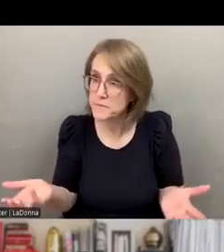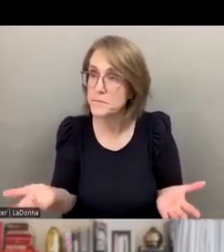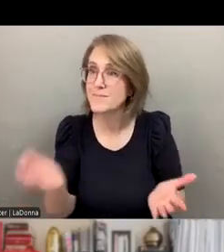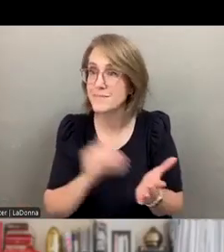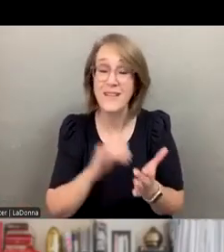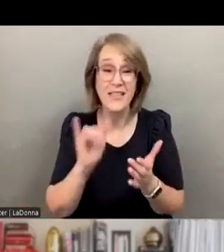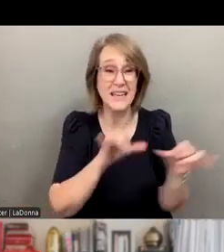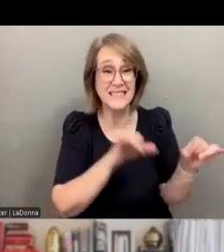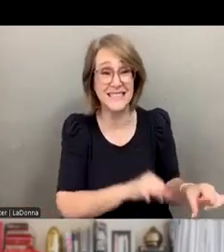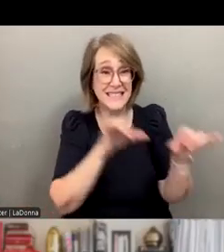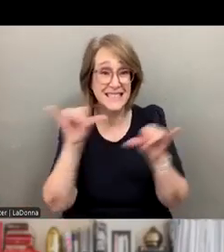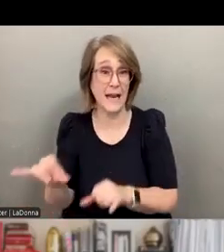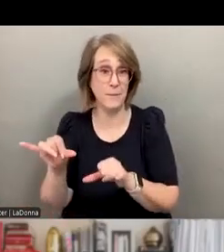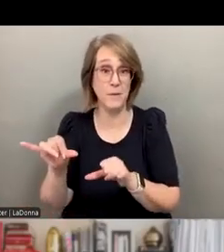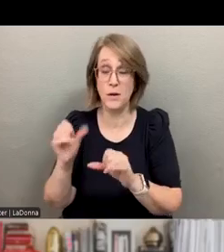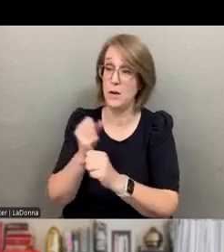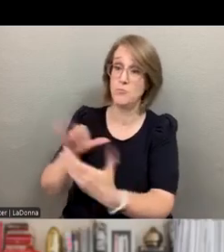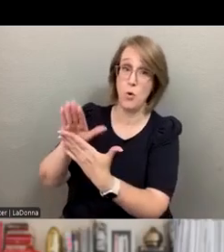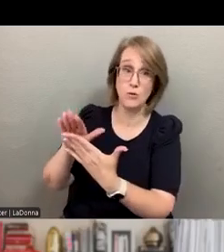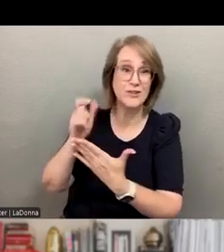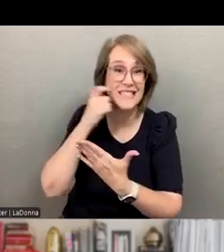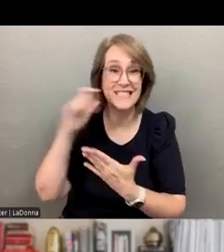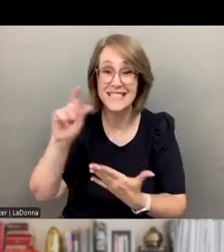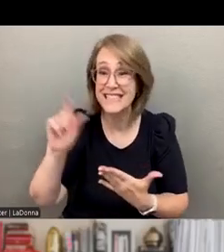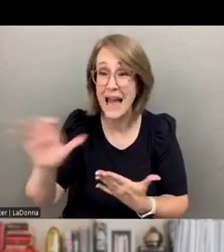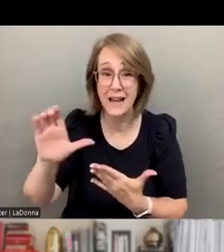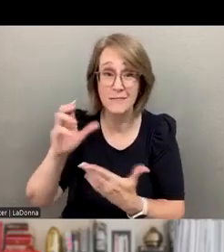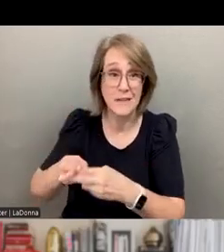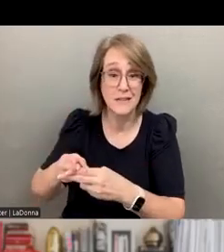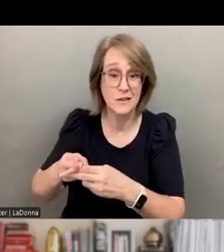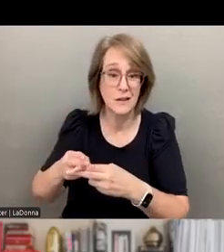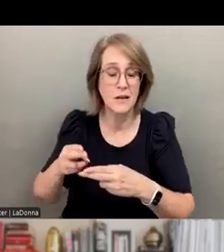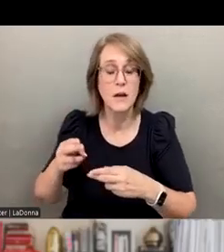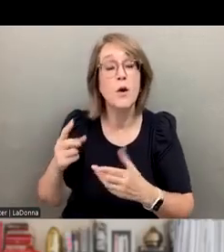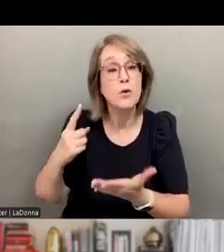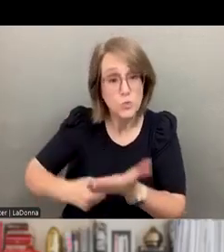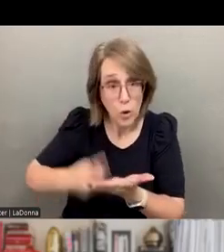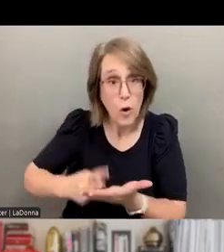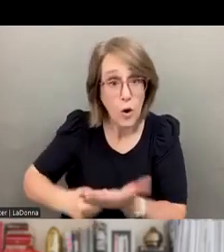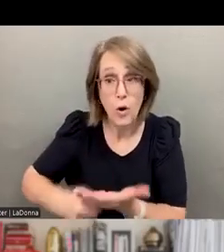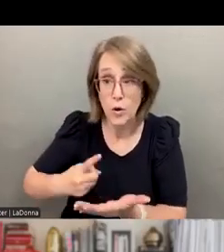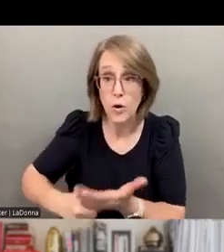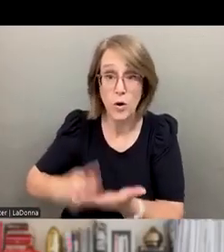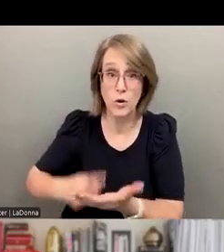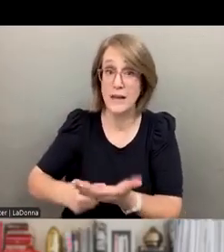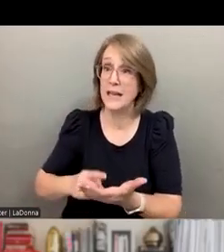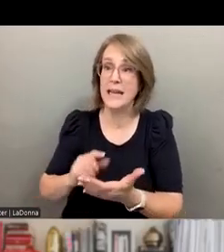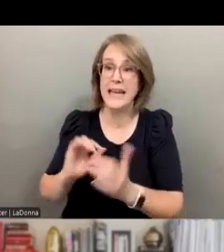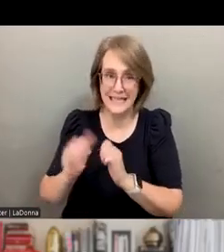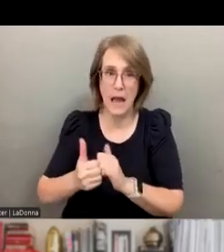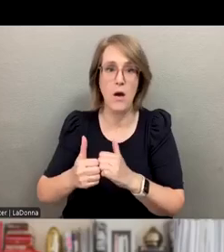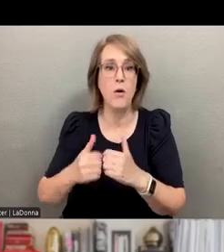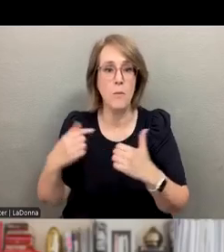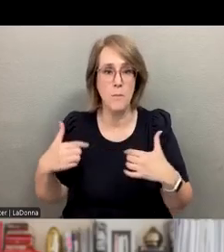same sense, what we're seeing now and the stuff that Zach was talking about, you know, talk is, is the treatment for behavioral